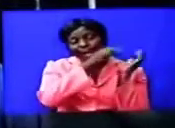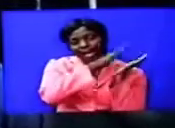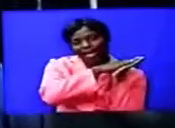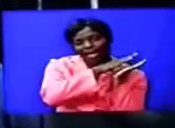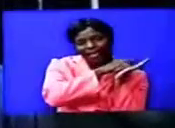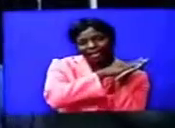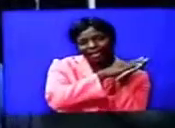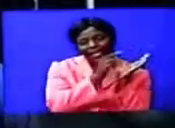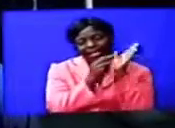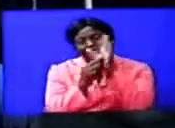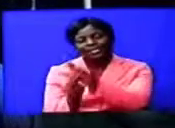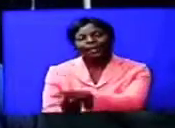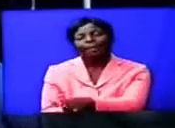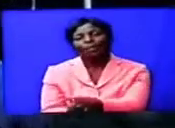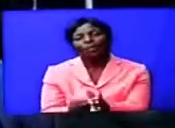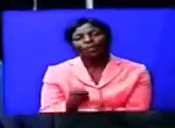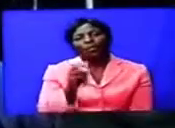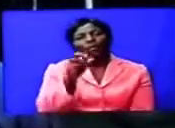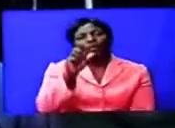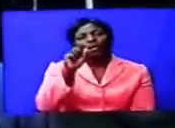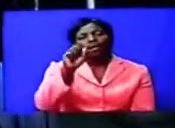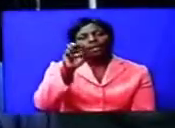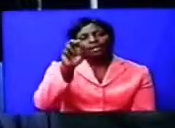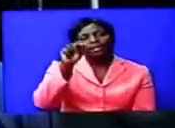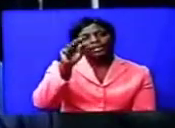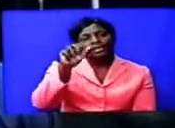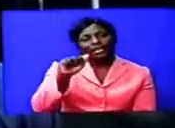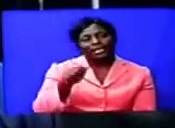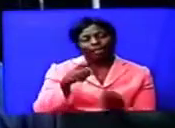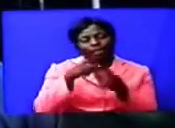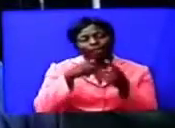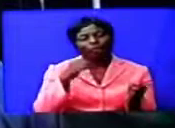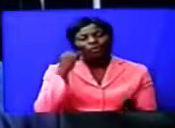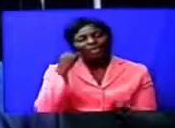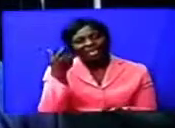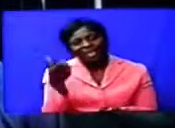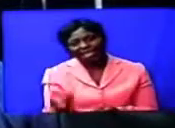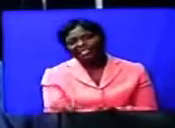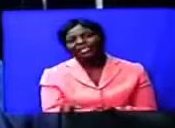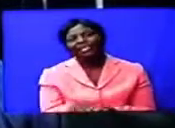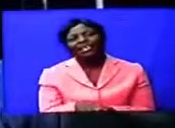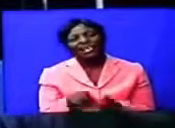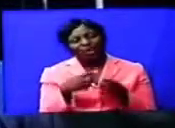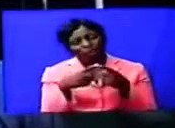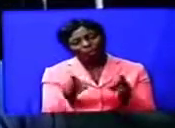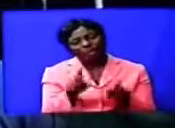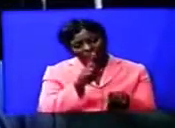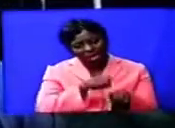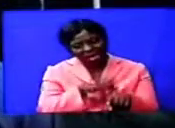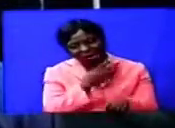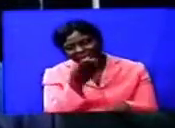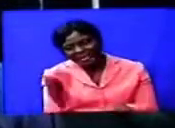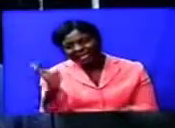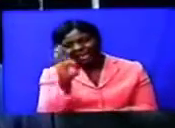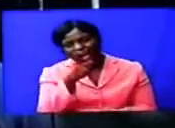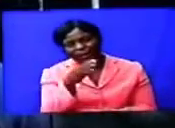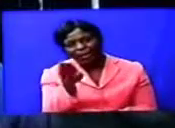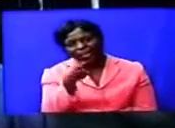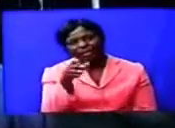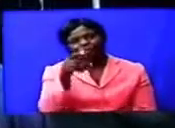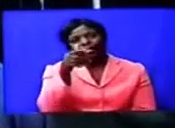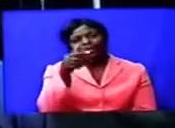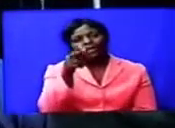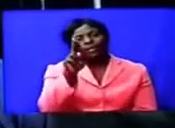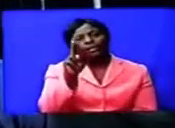from Sanjay and Shallow. But in his new album Famba, he's also singing in Tumbuka, in Chichewa, and in Sena in